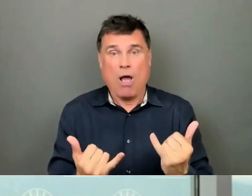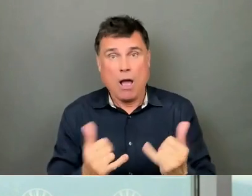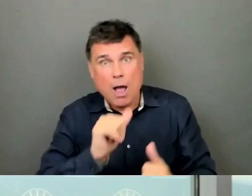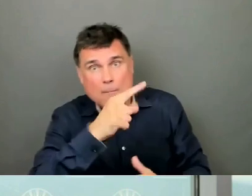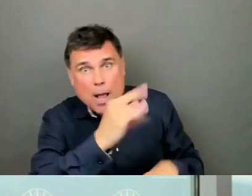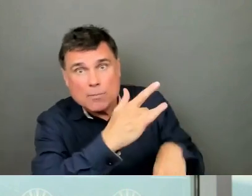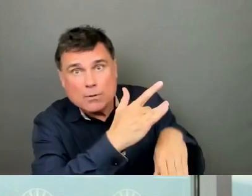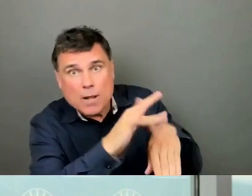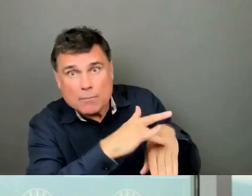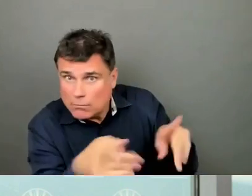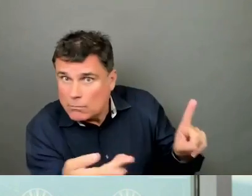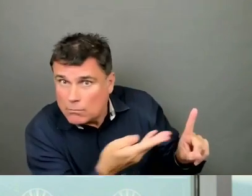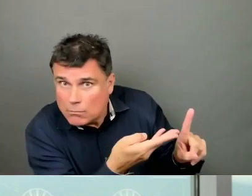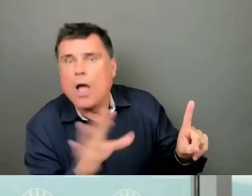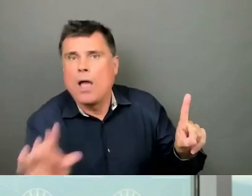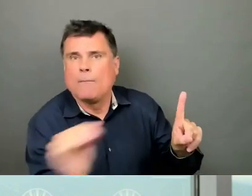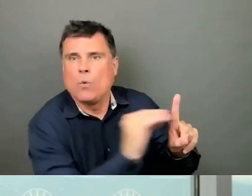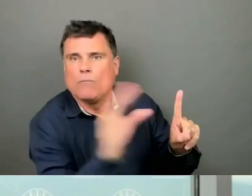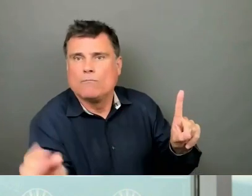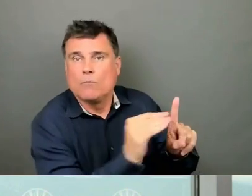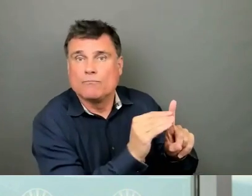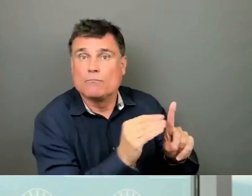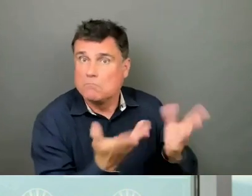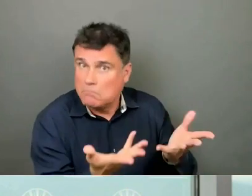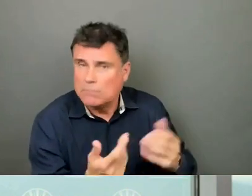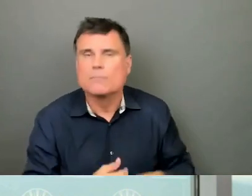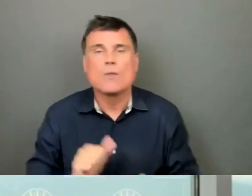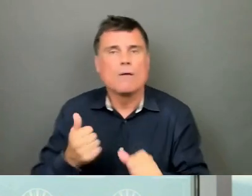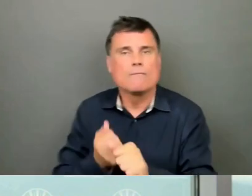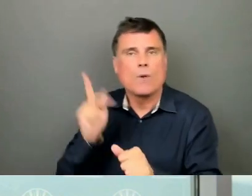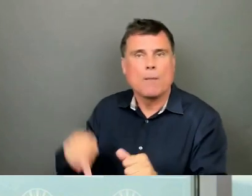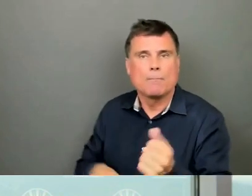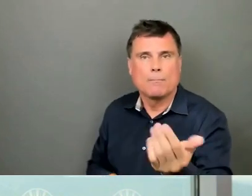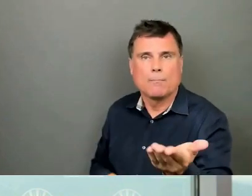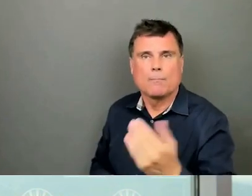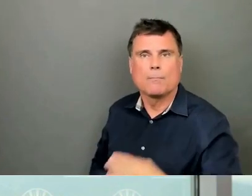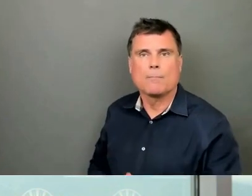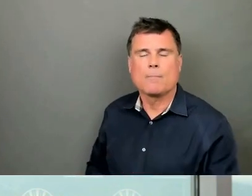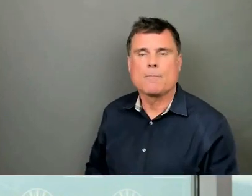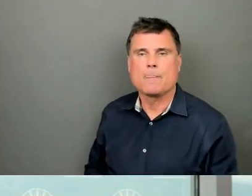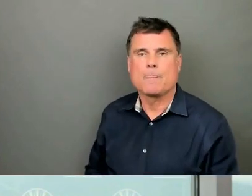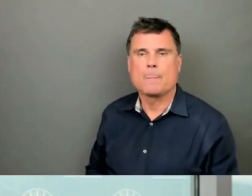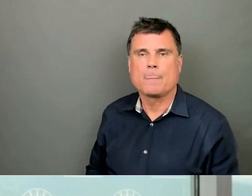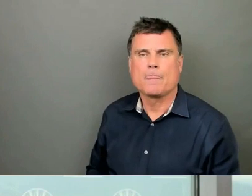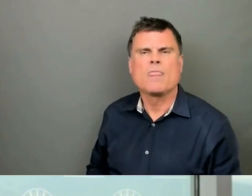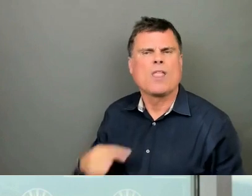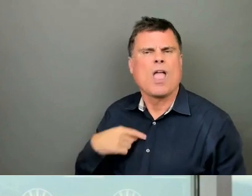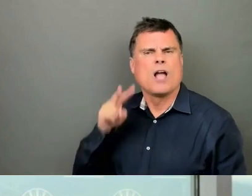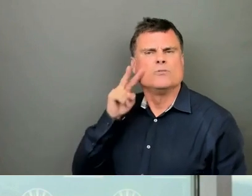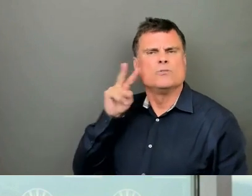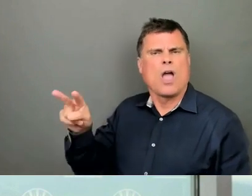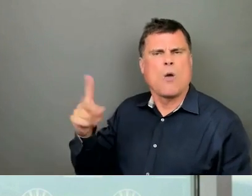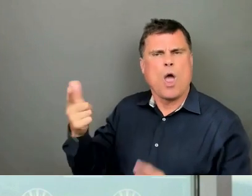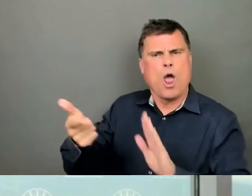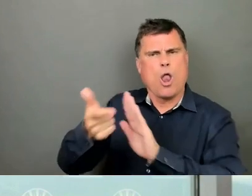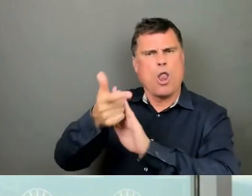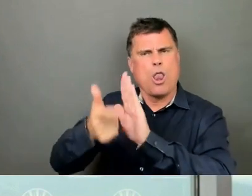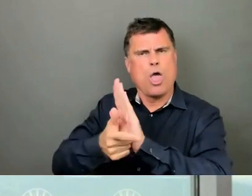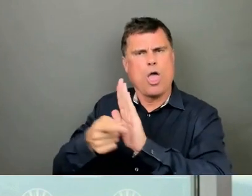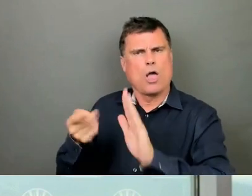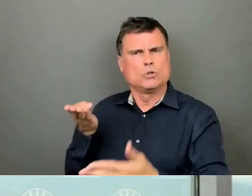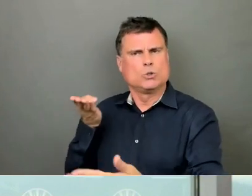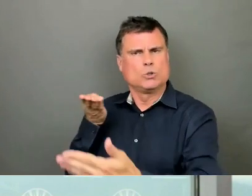And Chloe, did you have a follow-up? Yes, I do. What are your thoughts about the lawsuits filed by the BC Civil Liberties